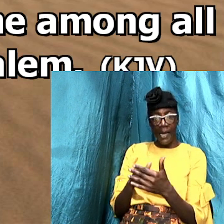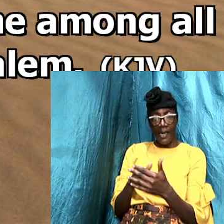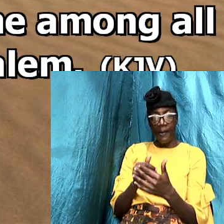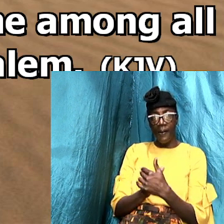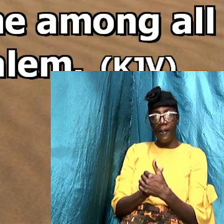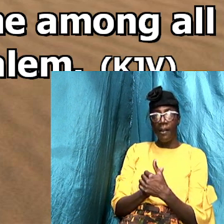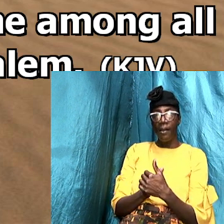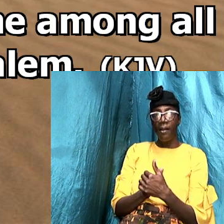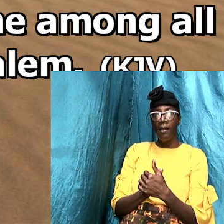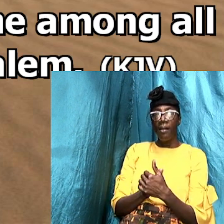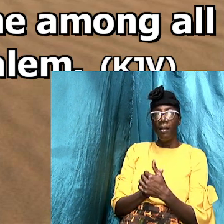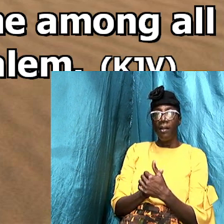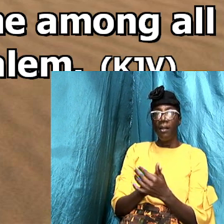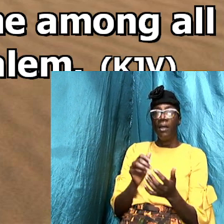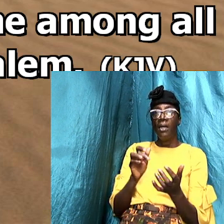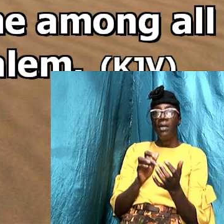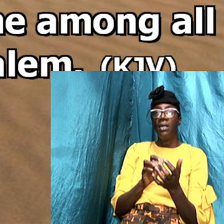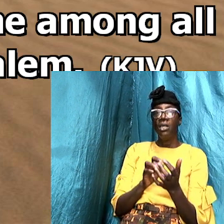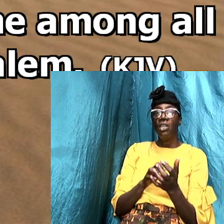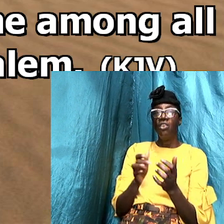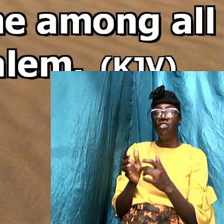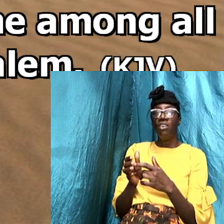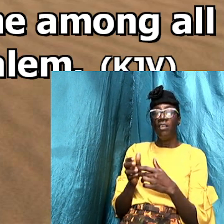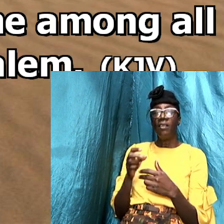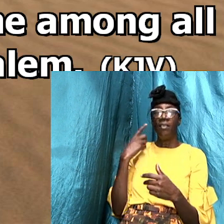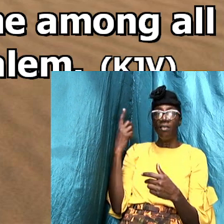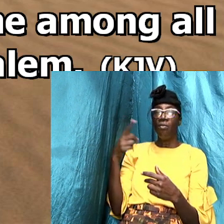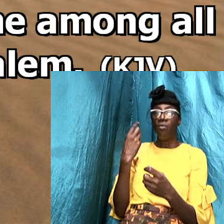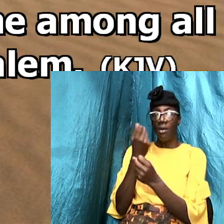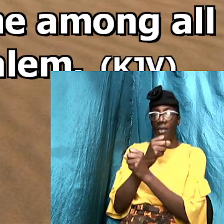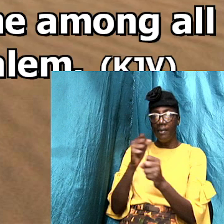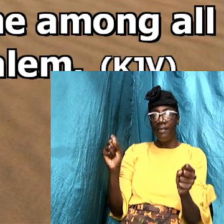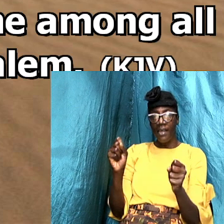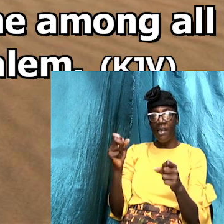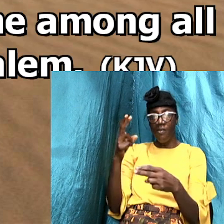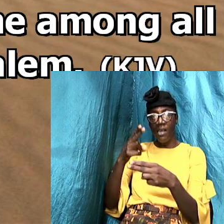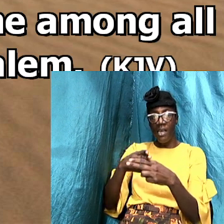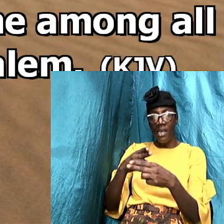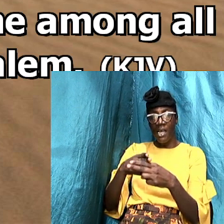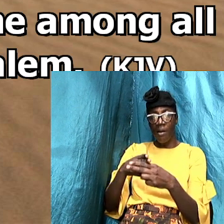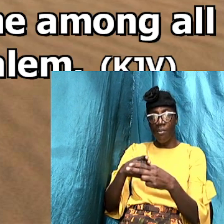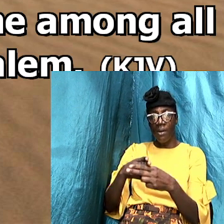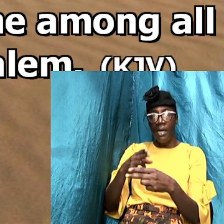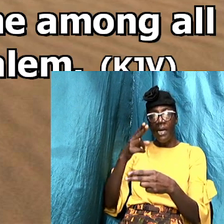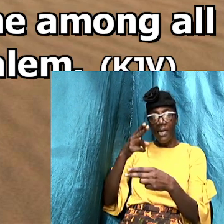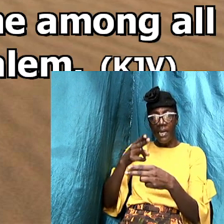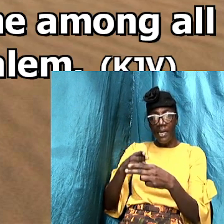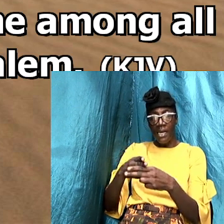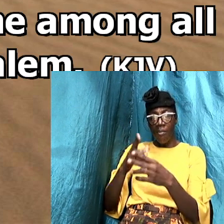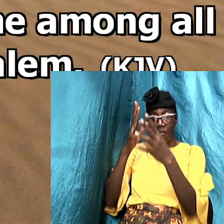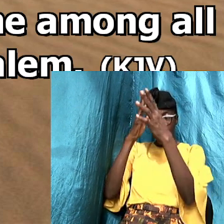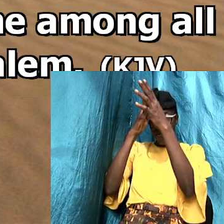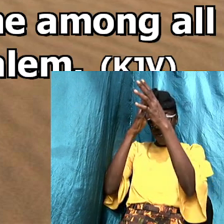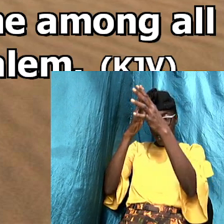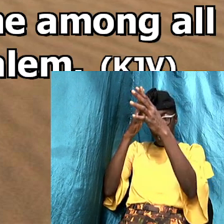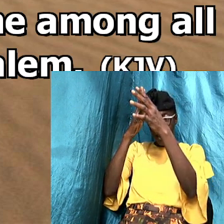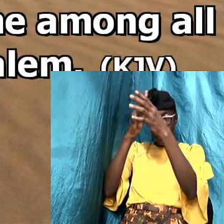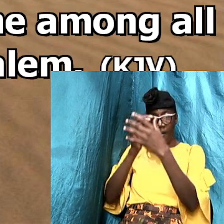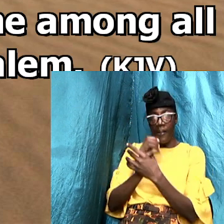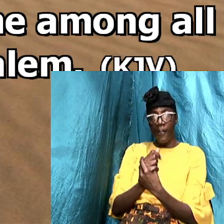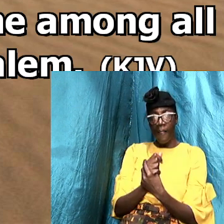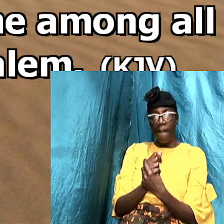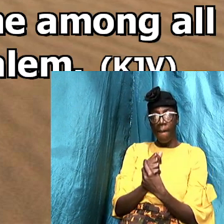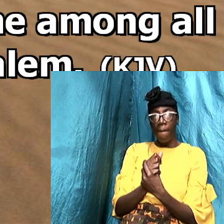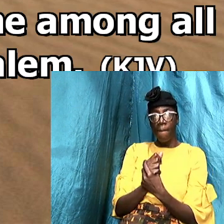and Jesus is the only saving name so we get the name of the father St. John 5